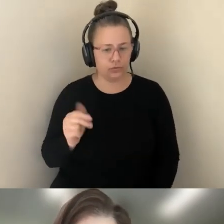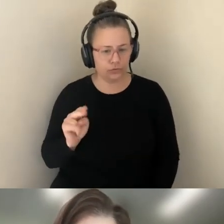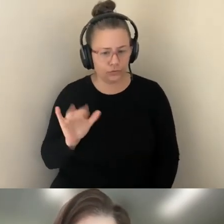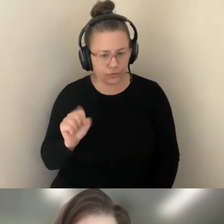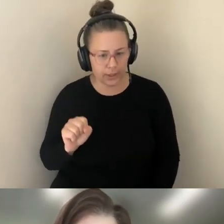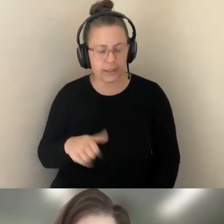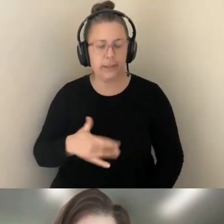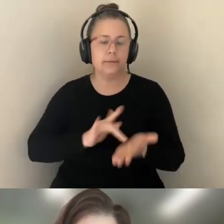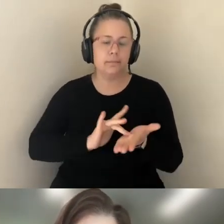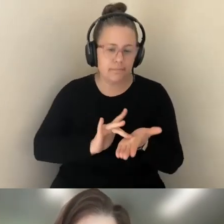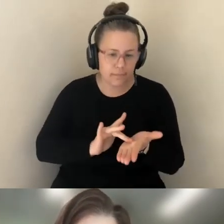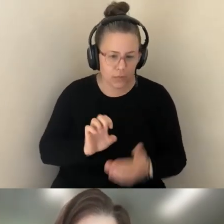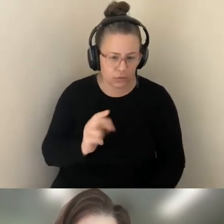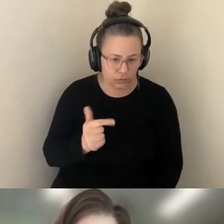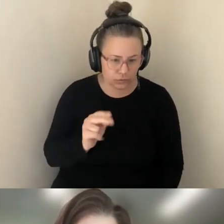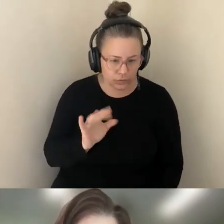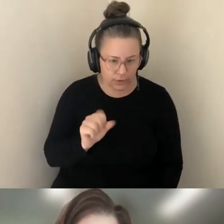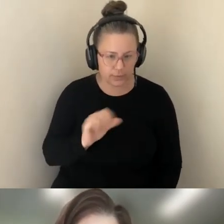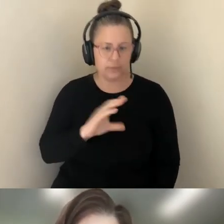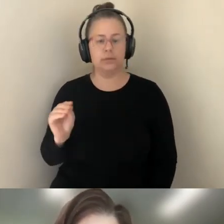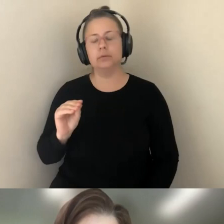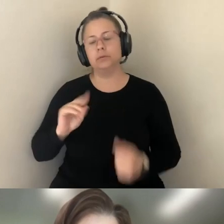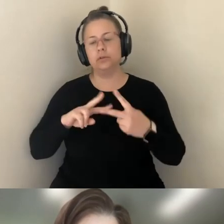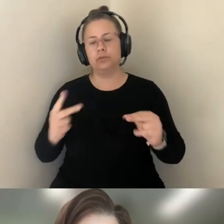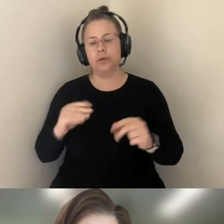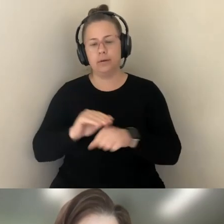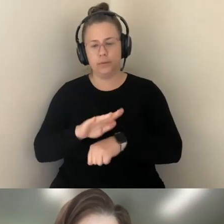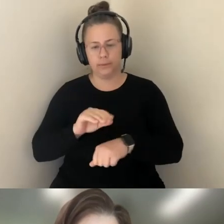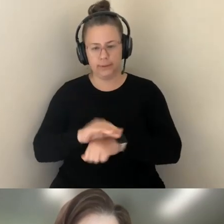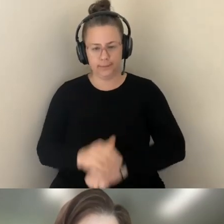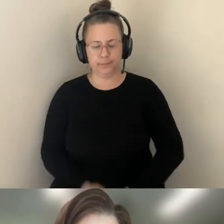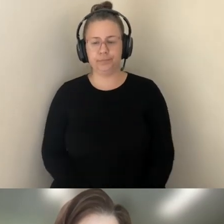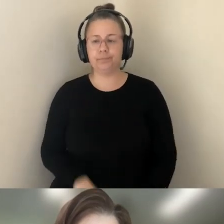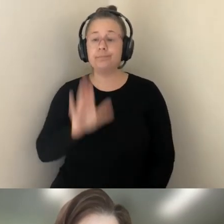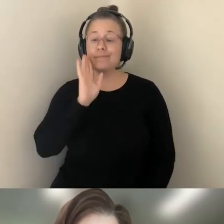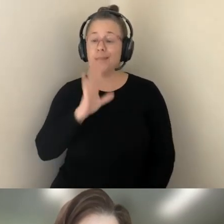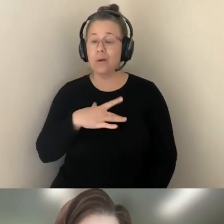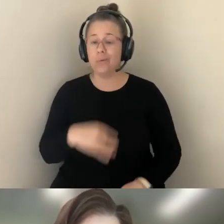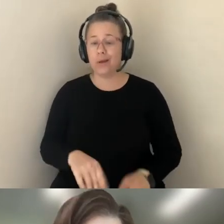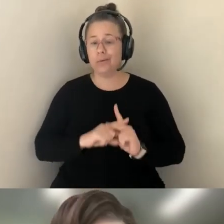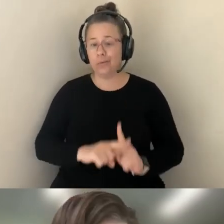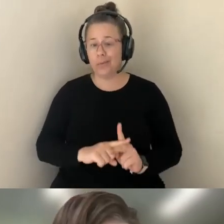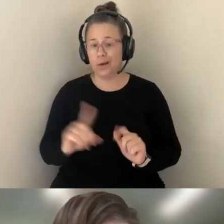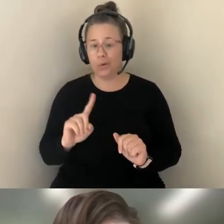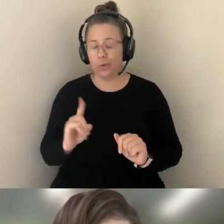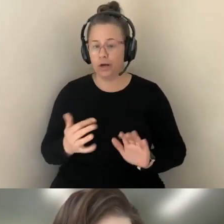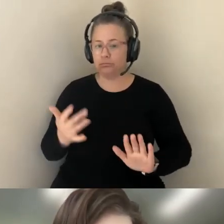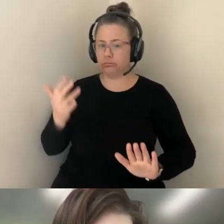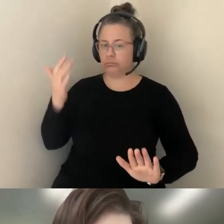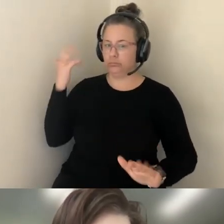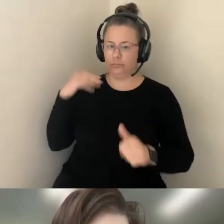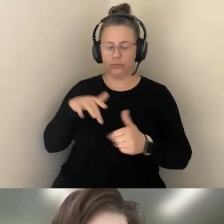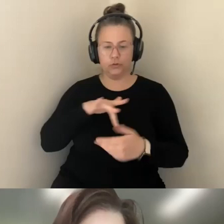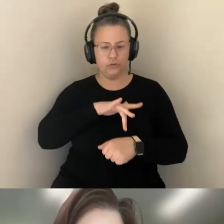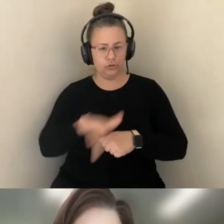I WANT TO START OFF BY FOCUSING ON AN EARLIER PERIOD THAT'S OFTEN OVERLOOKED IN DISCUSSIONS, AND THAT'S NAMELY